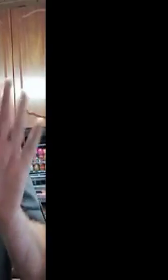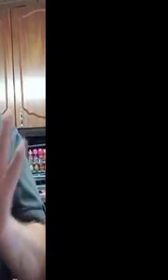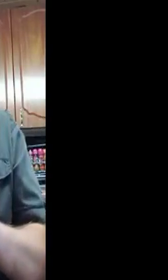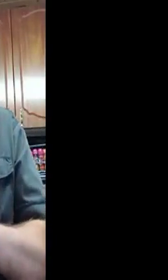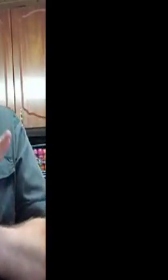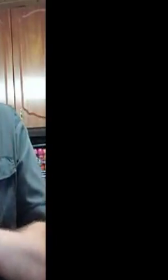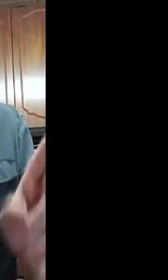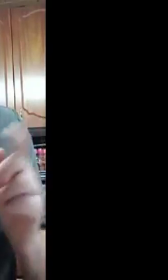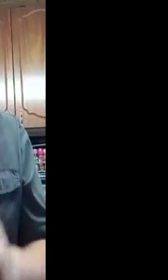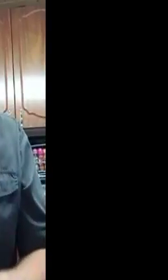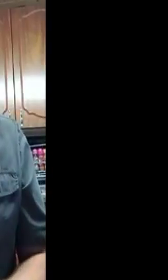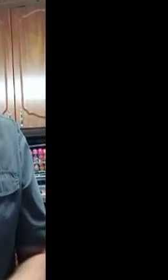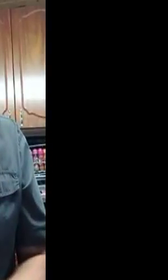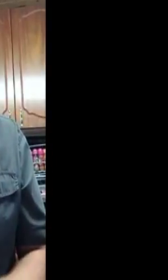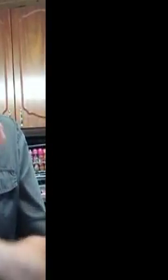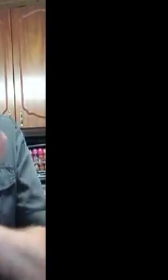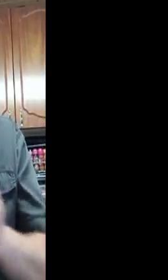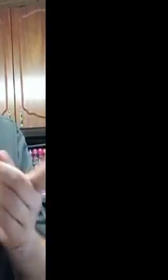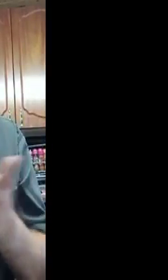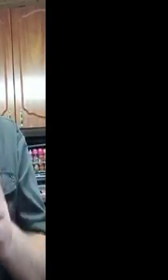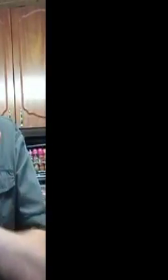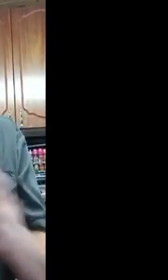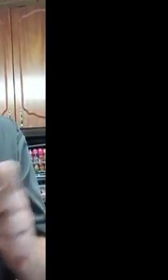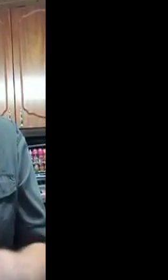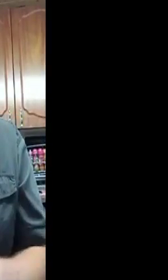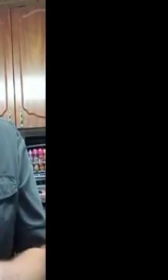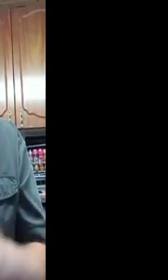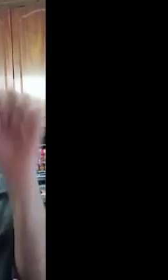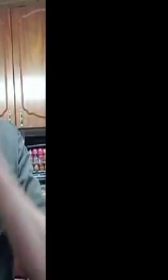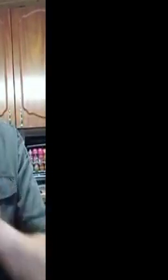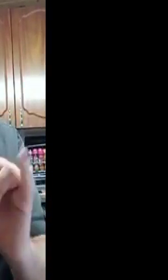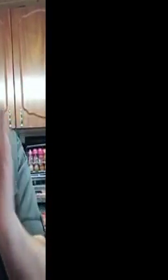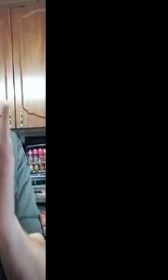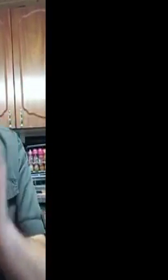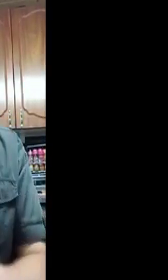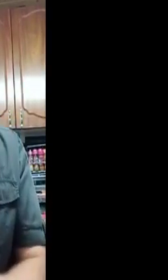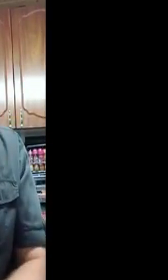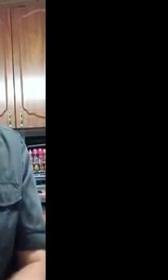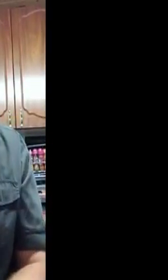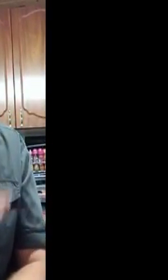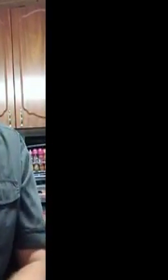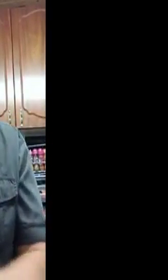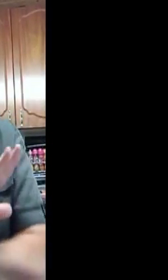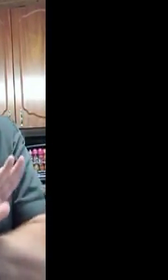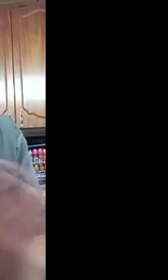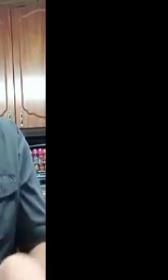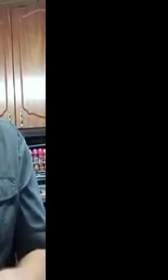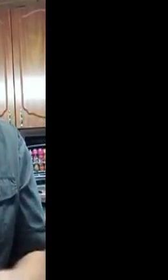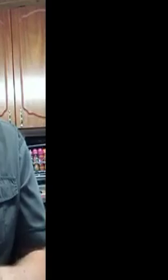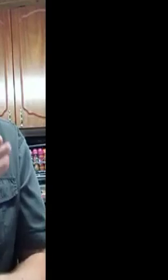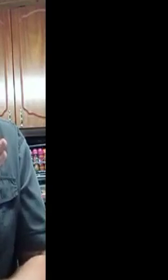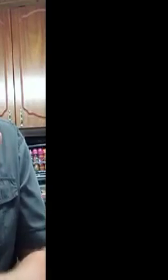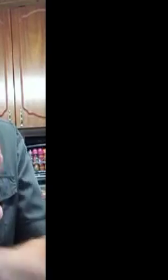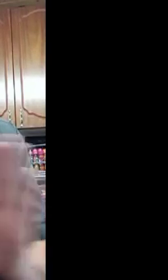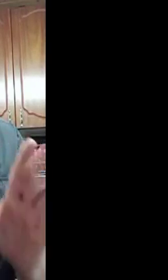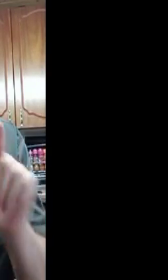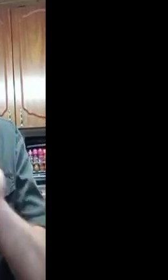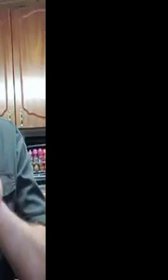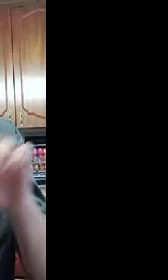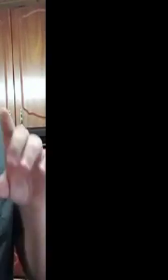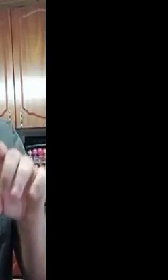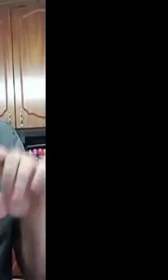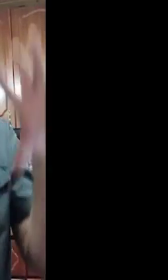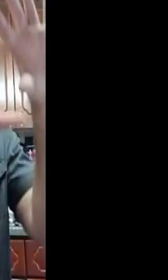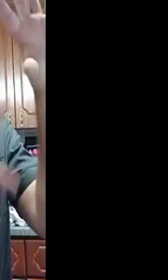Do not be travelling when the storm is at its worst in your area. And I think, even in the orange areas as well, I think,